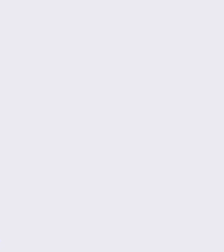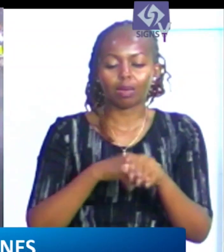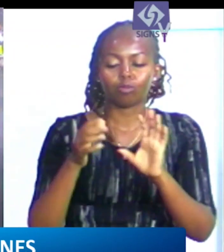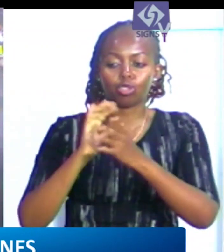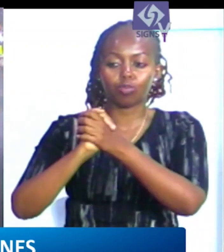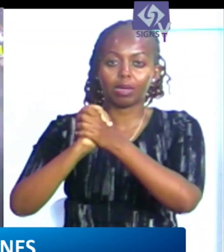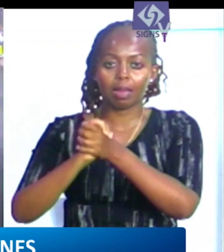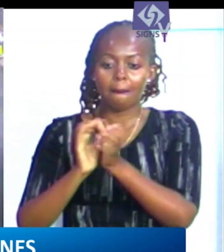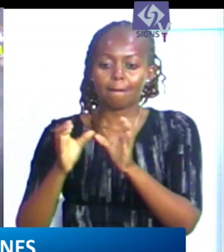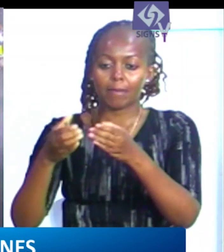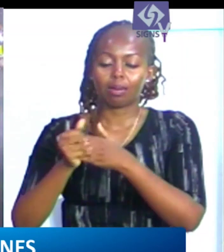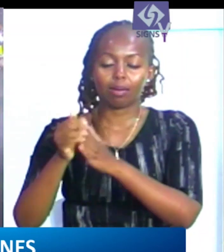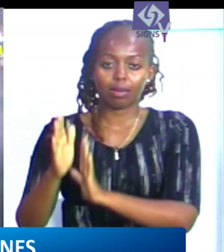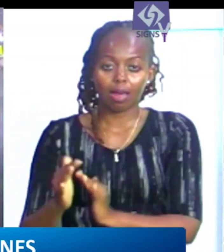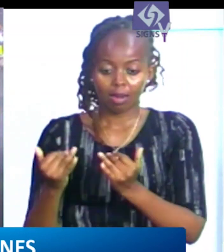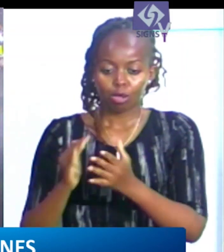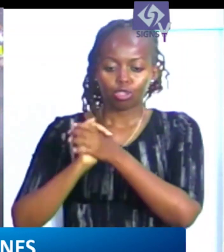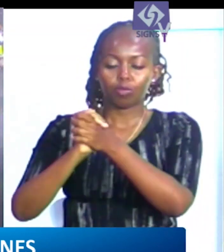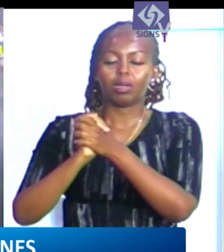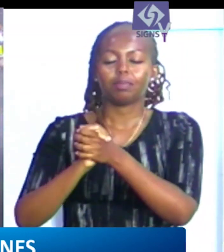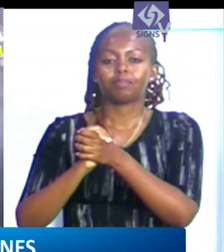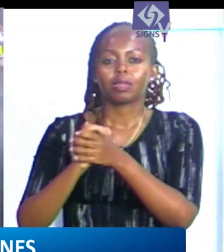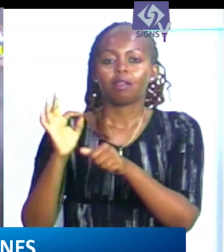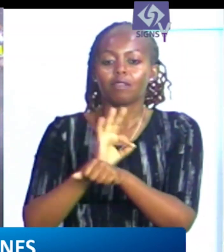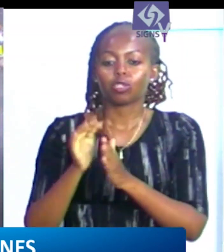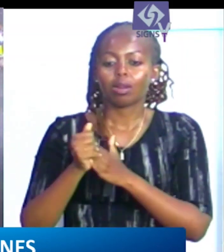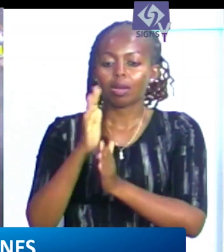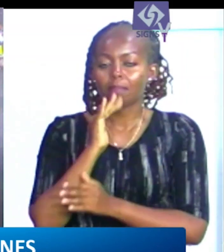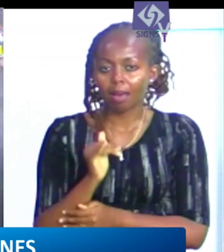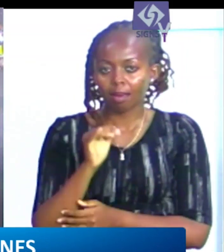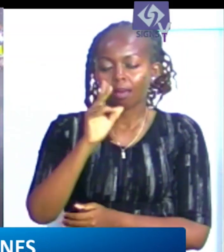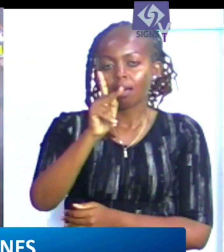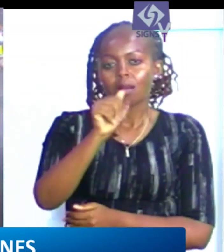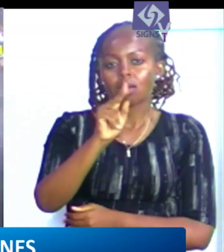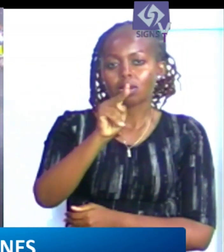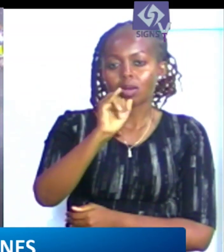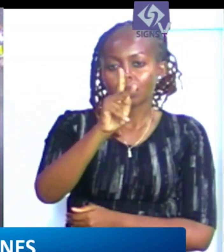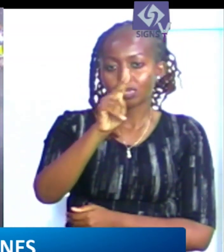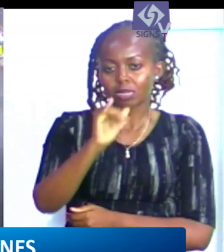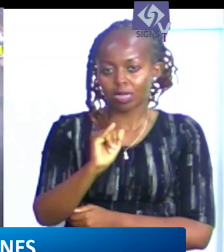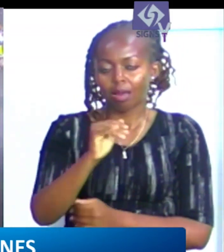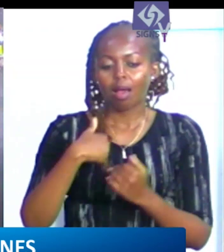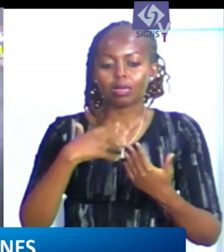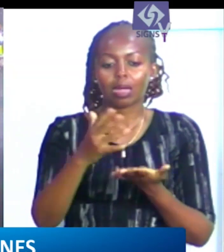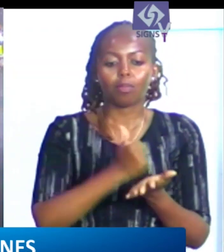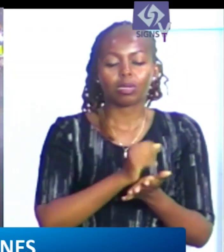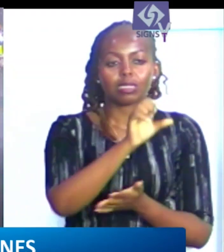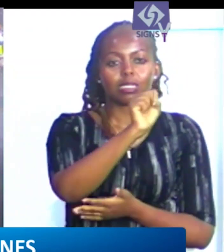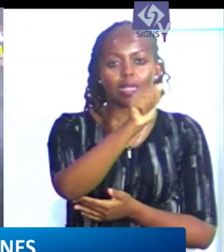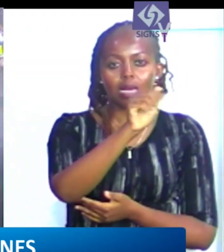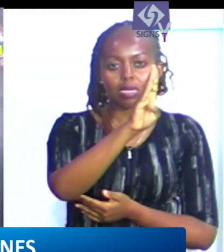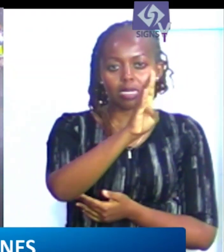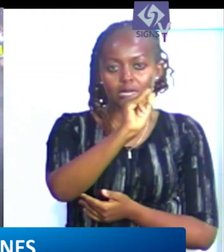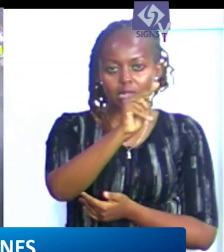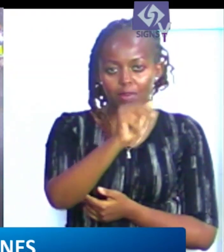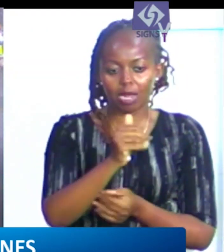now a function of the jubilee party led by a member of parliament canini kega has appointed sabena chege as acting